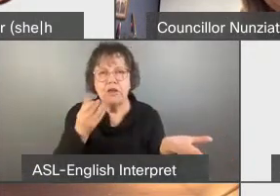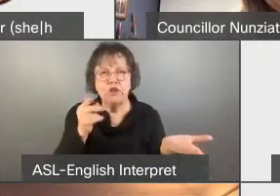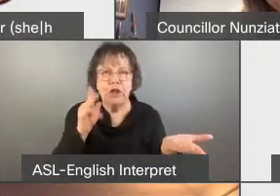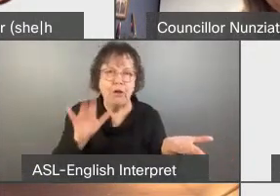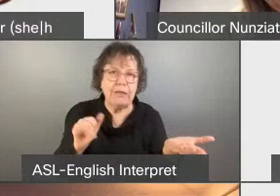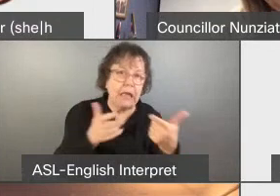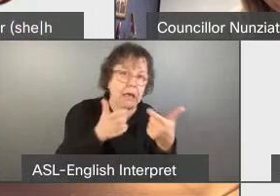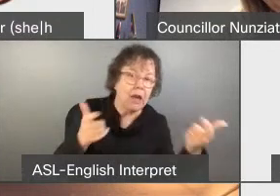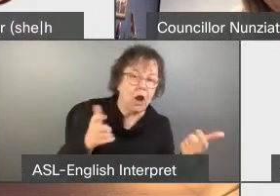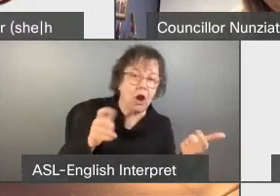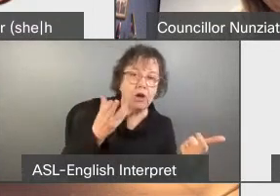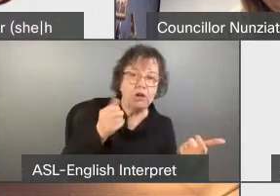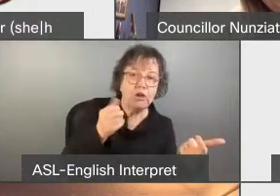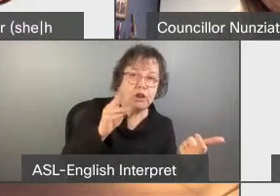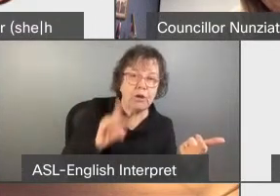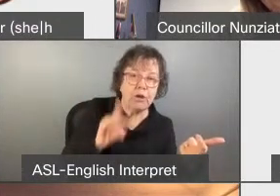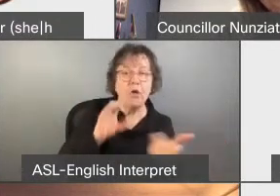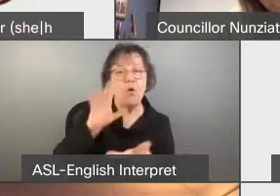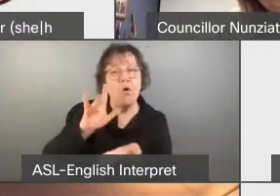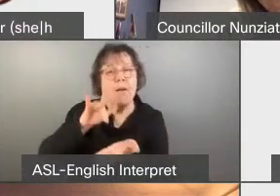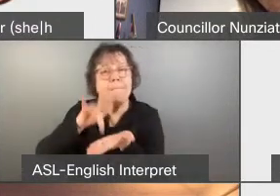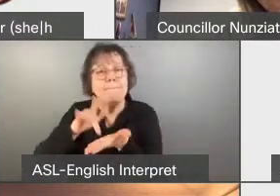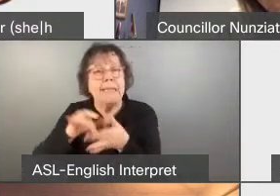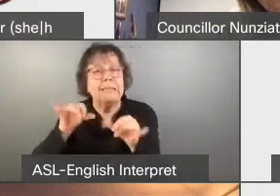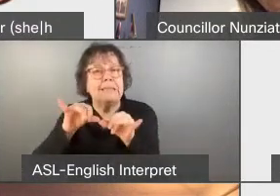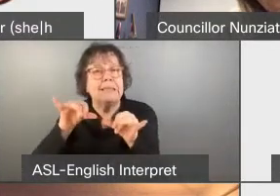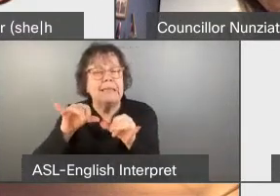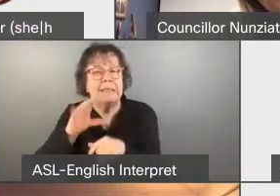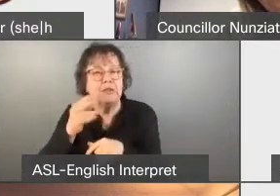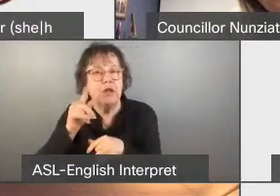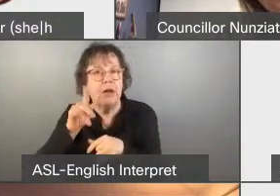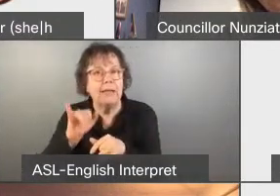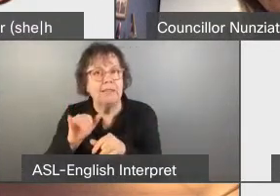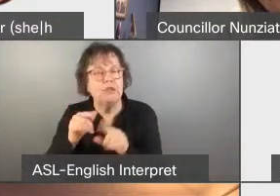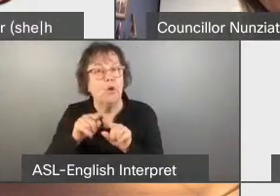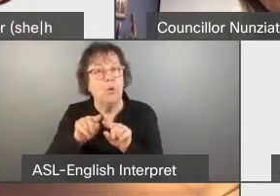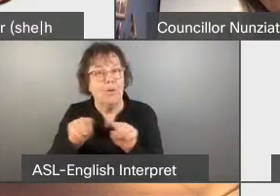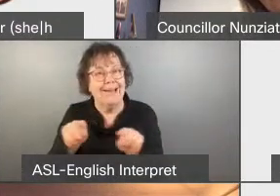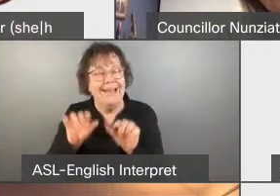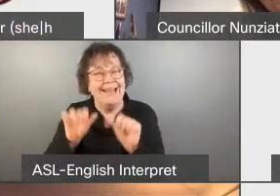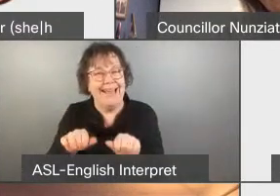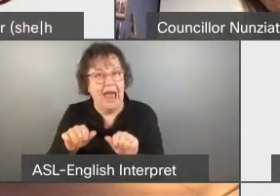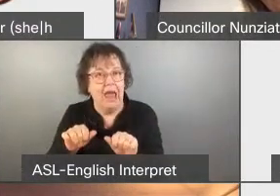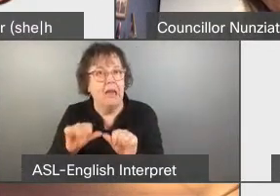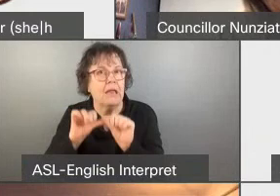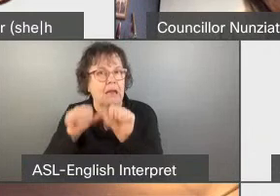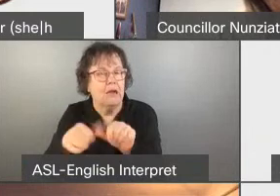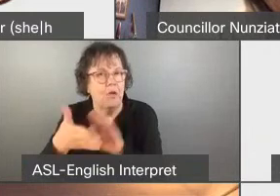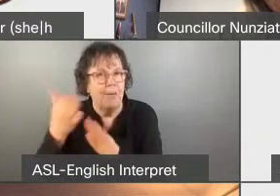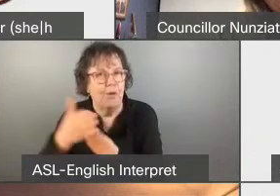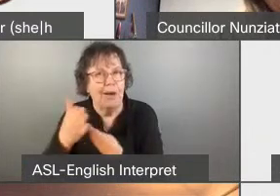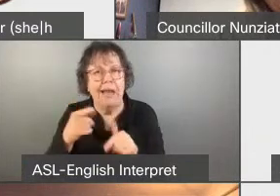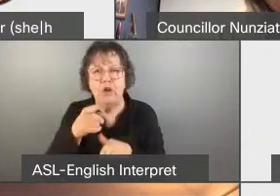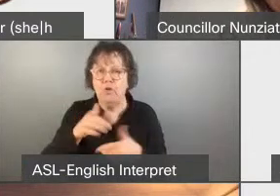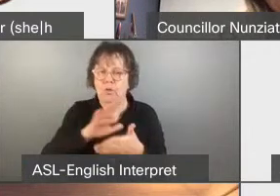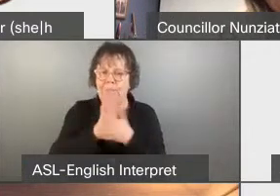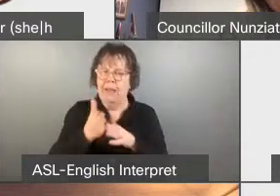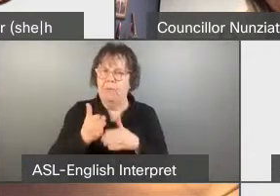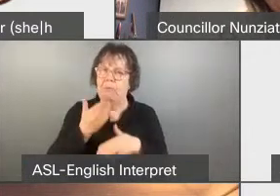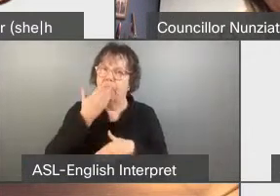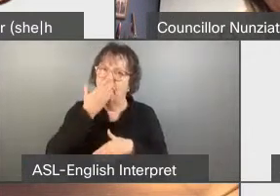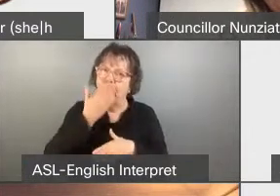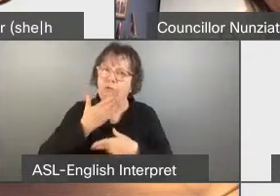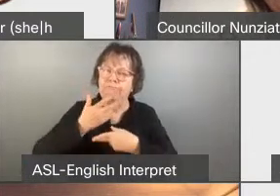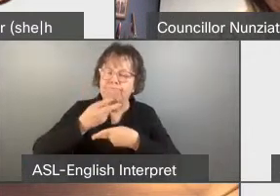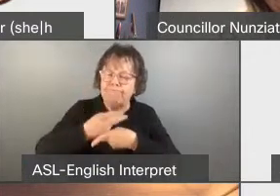well. So they can continue to operate. What ends up happening is you'll be a good steward of money because you'll retain the value of those buildings